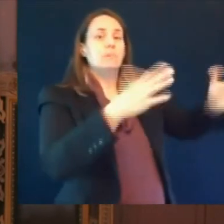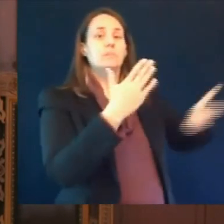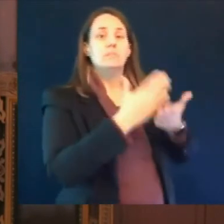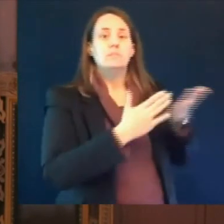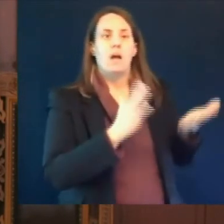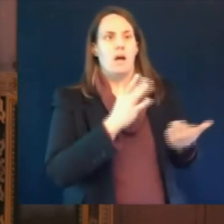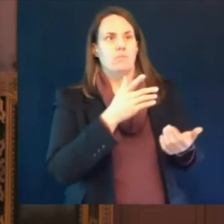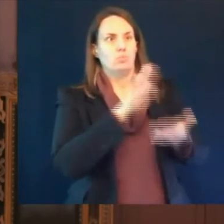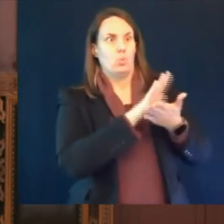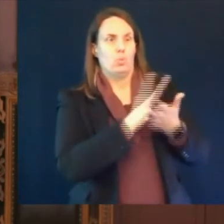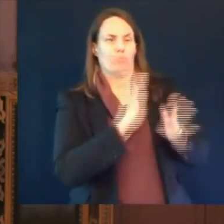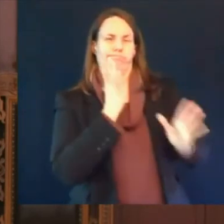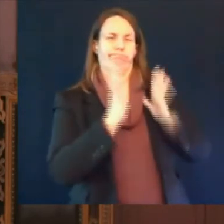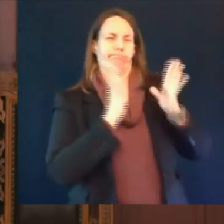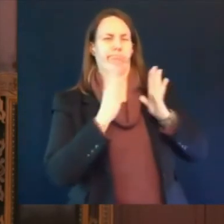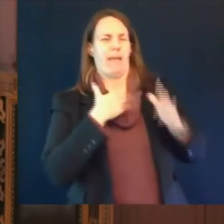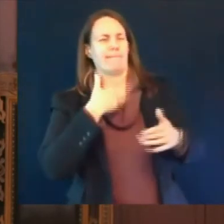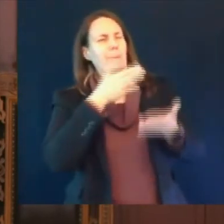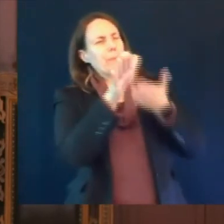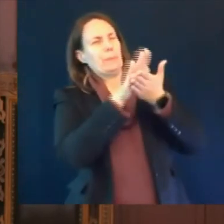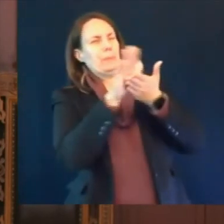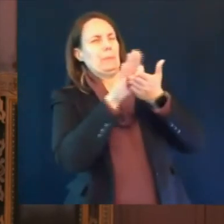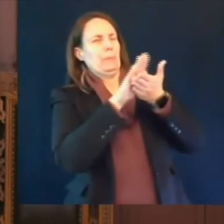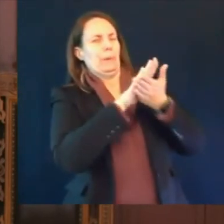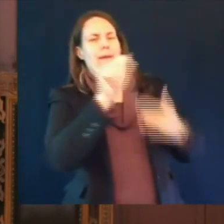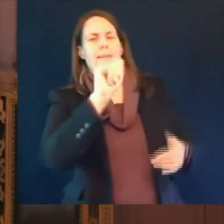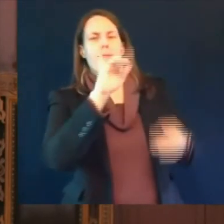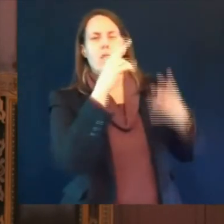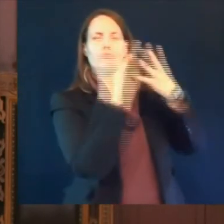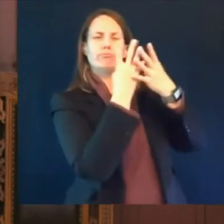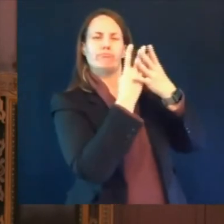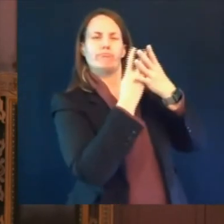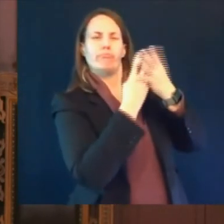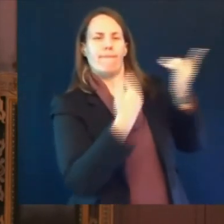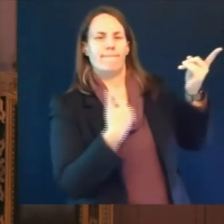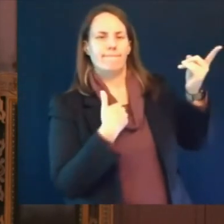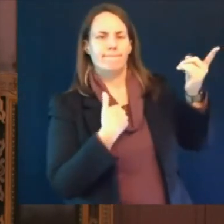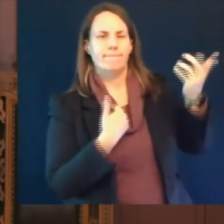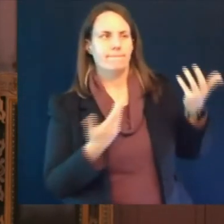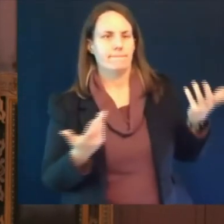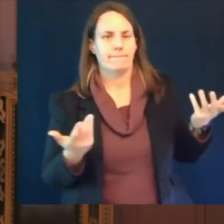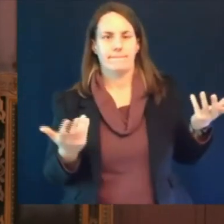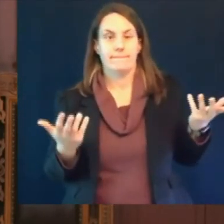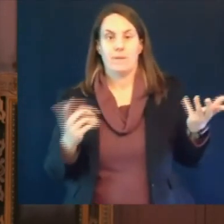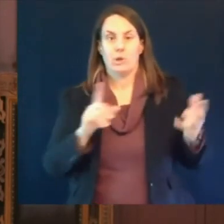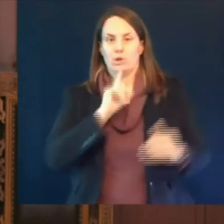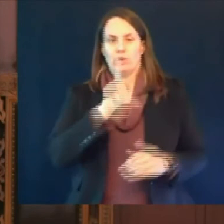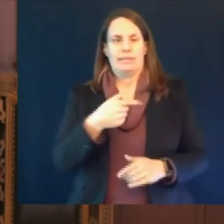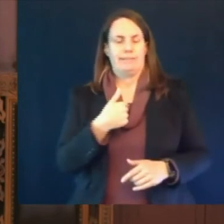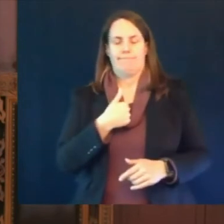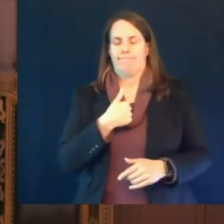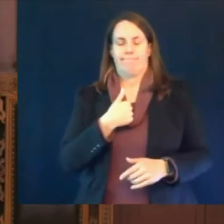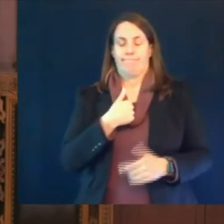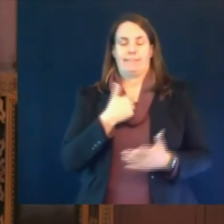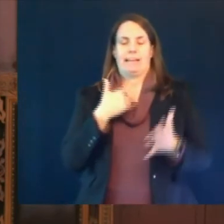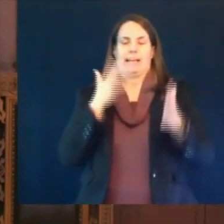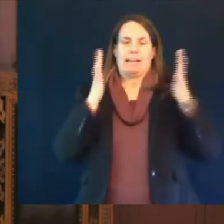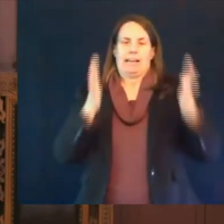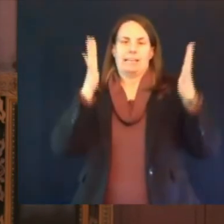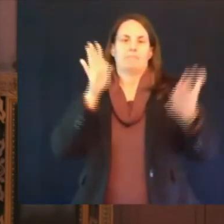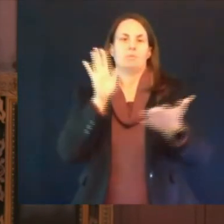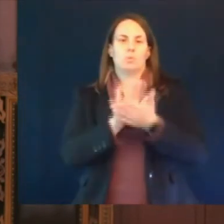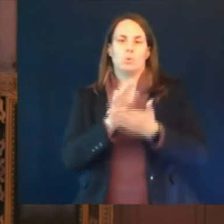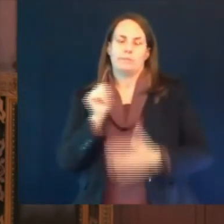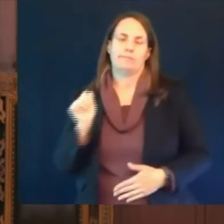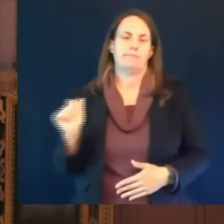past and i i feel confident they'll continue to do it that don't think it's an informed decision to go